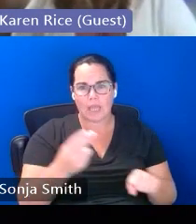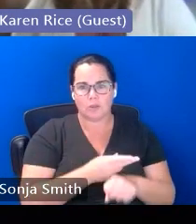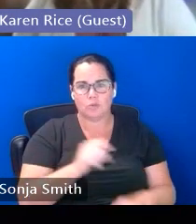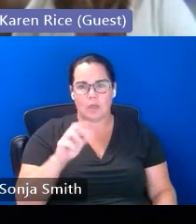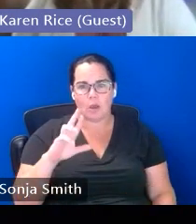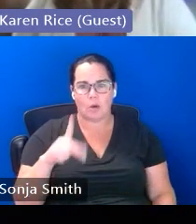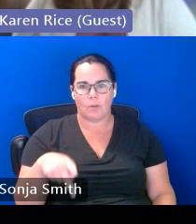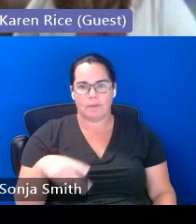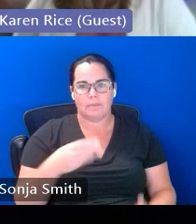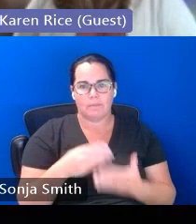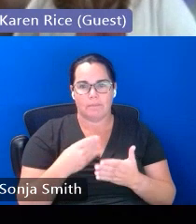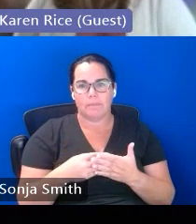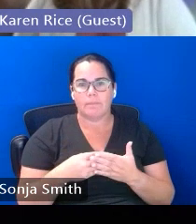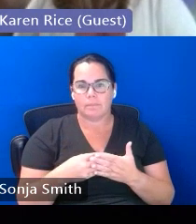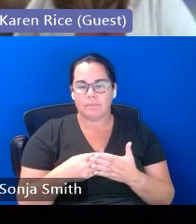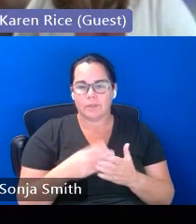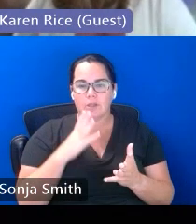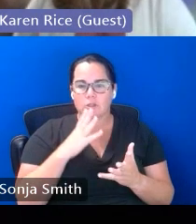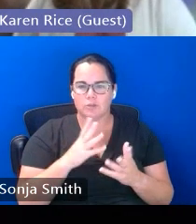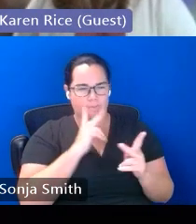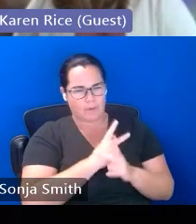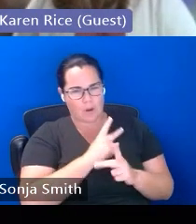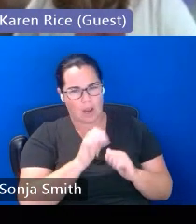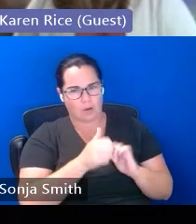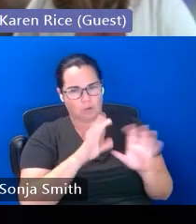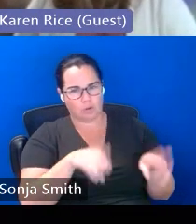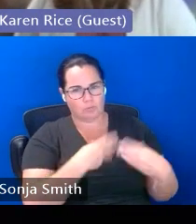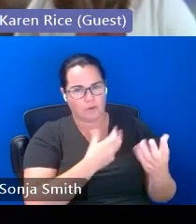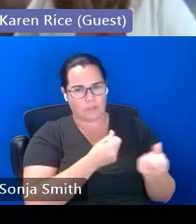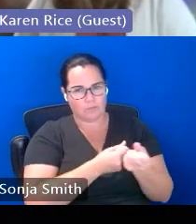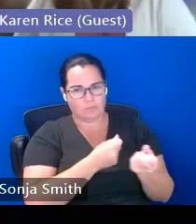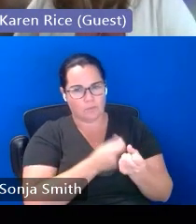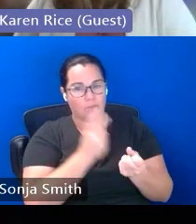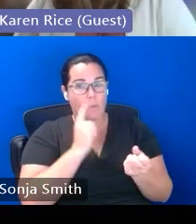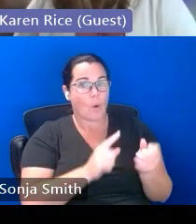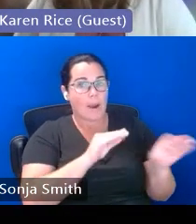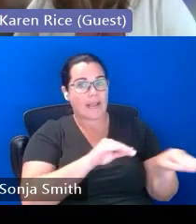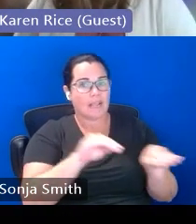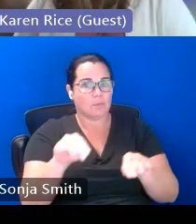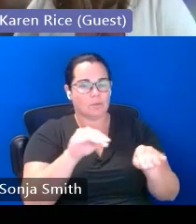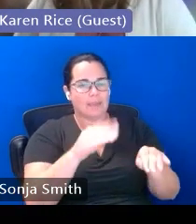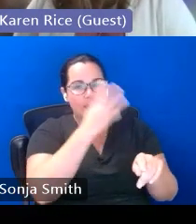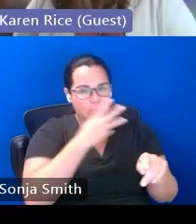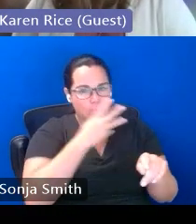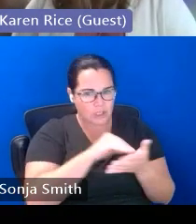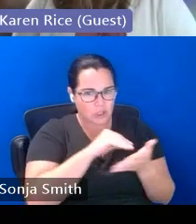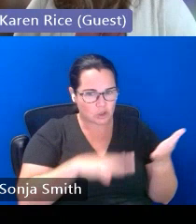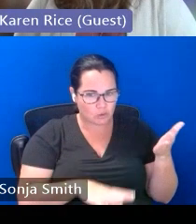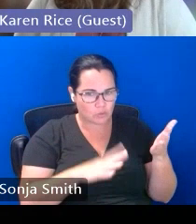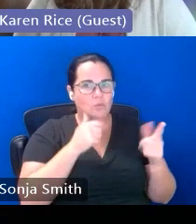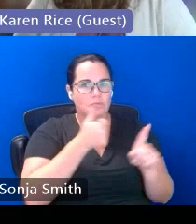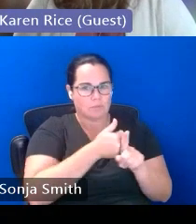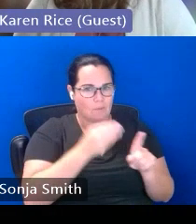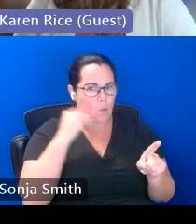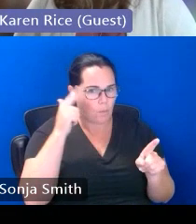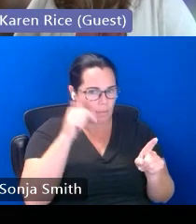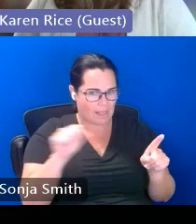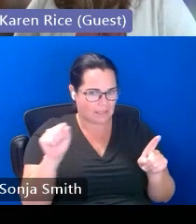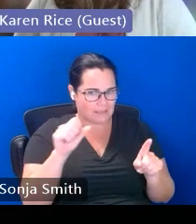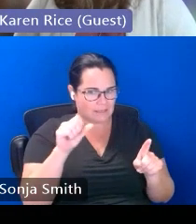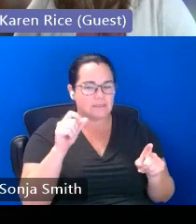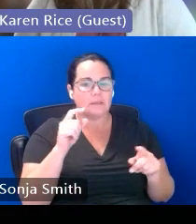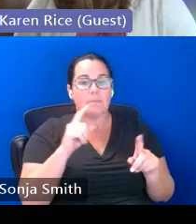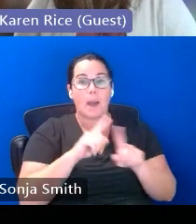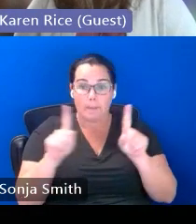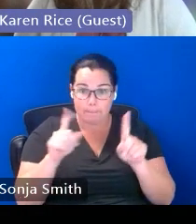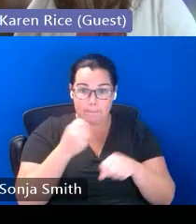to find ways to support immigrant immigrant students experiencing homelessness in your district with the caveat of make sure that